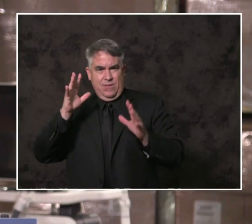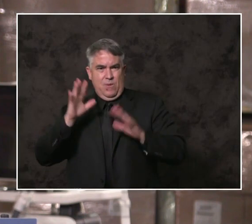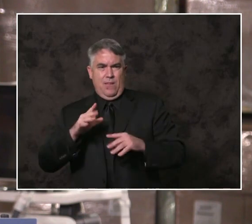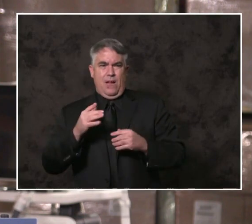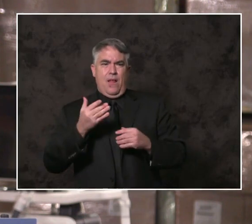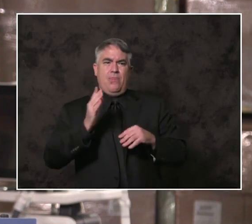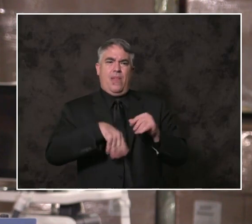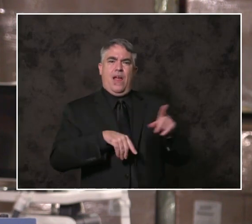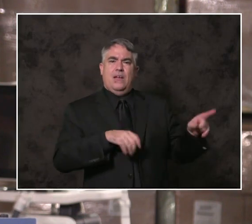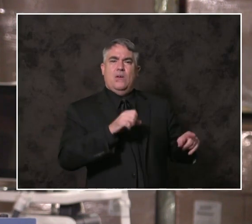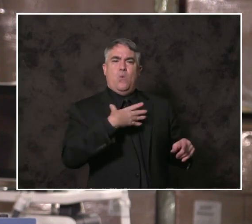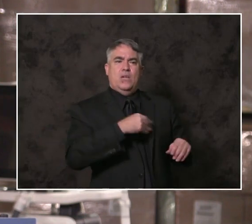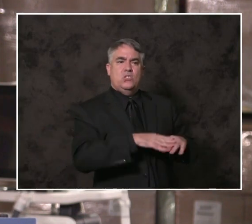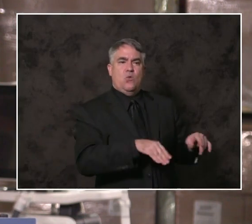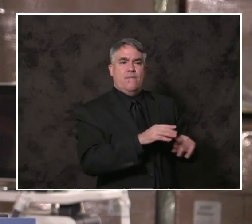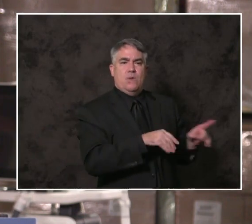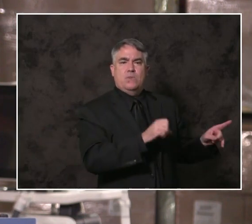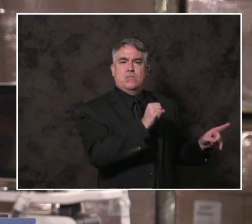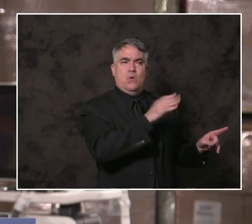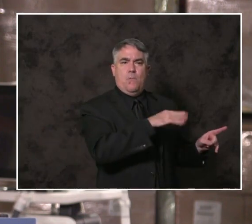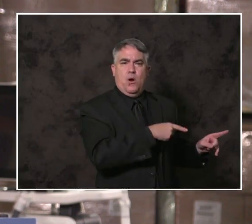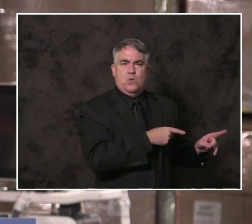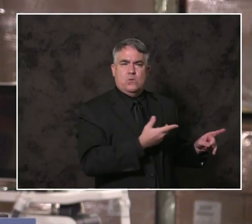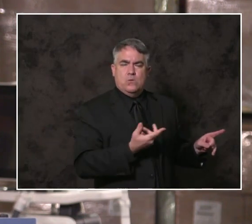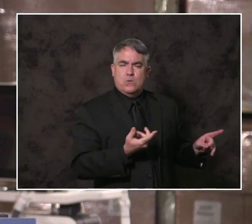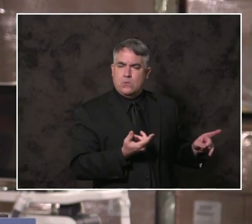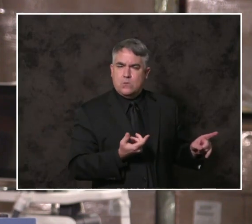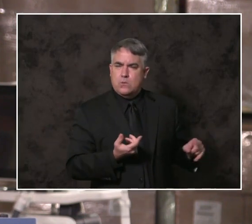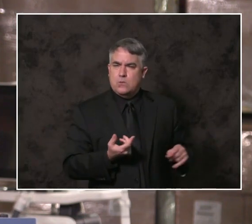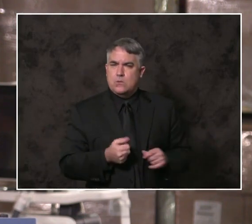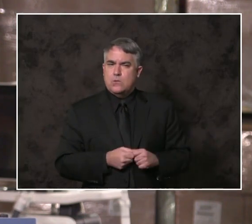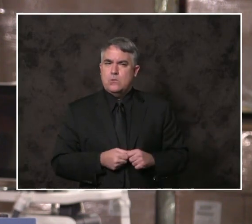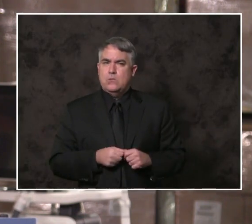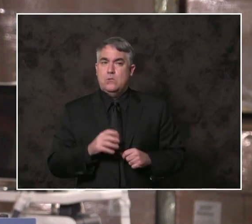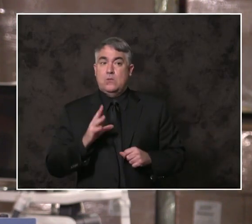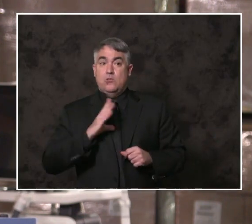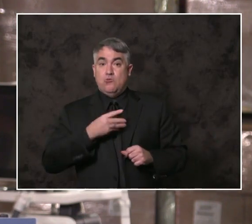of a trans woman of color is just 35 years.